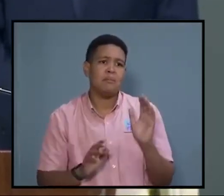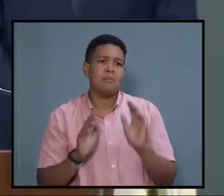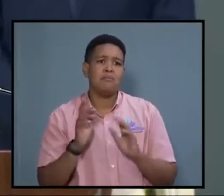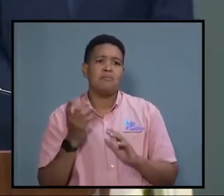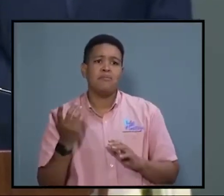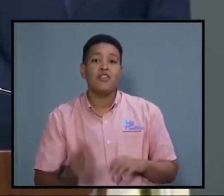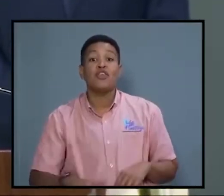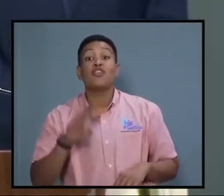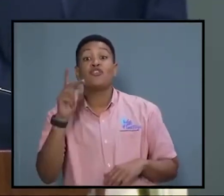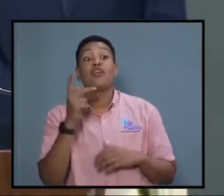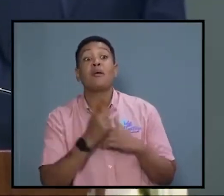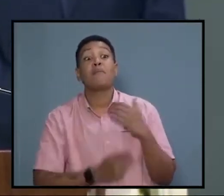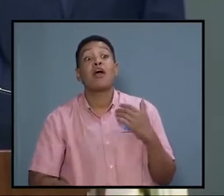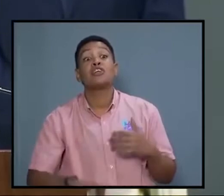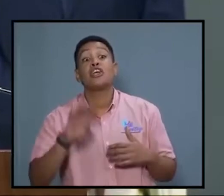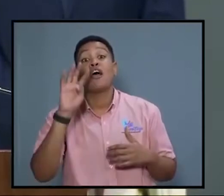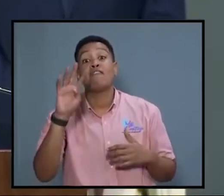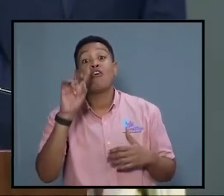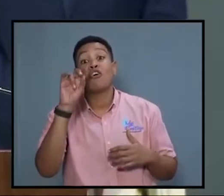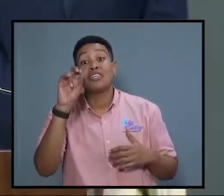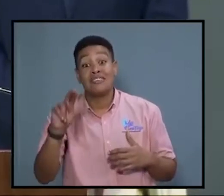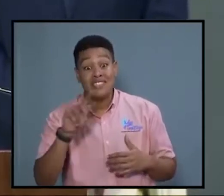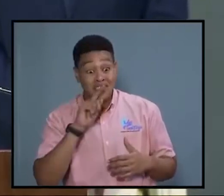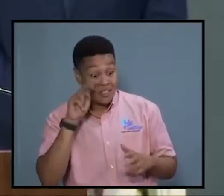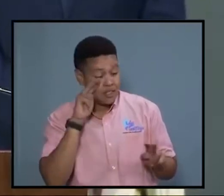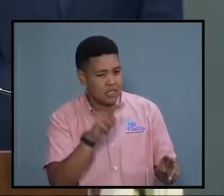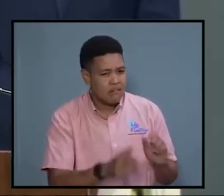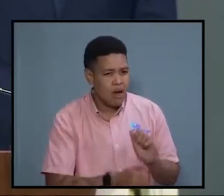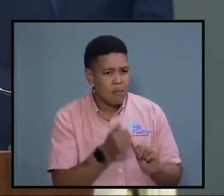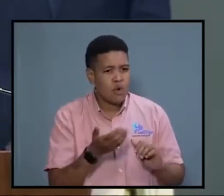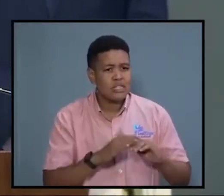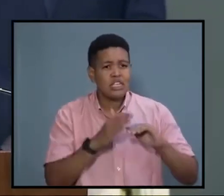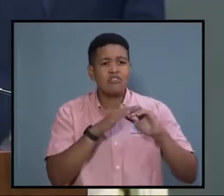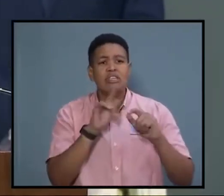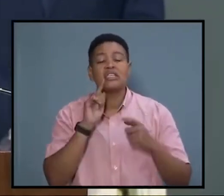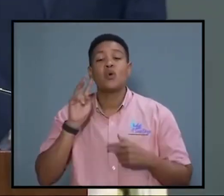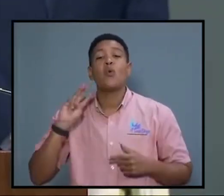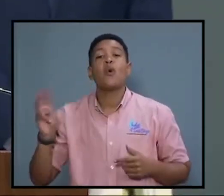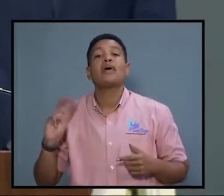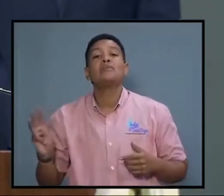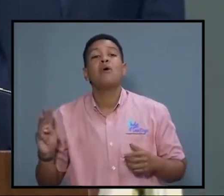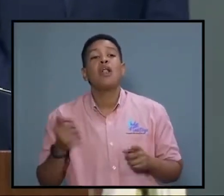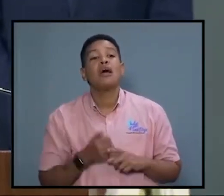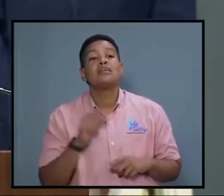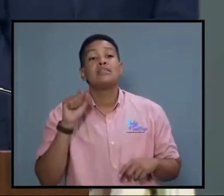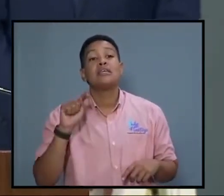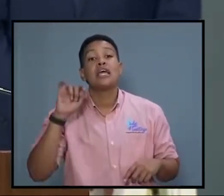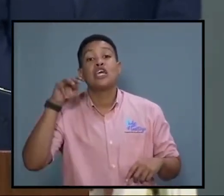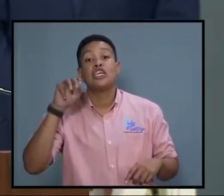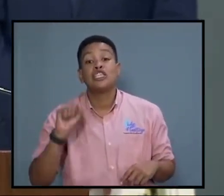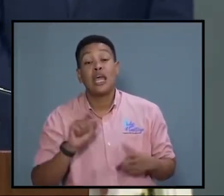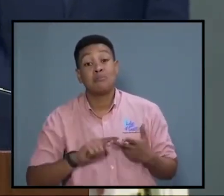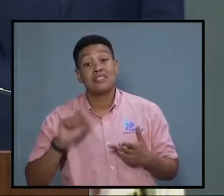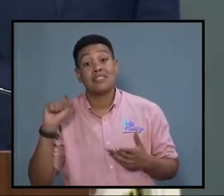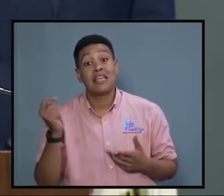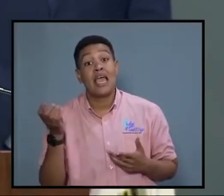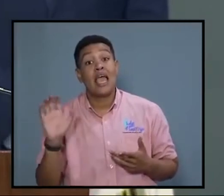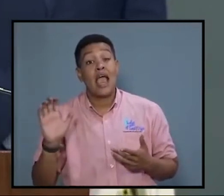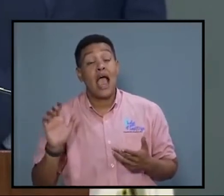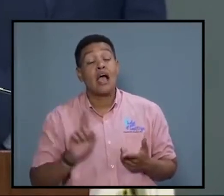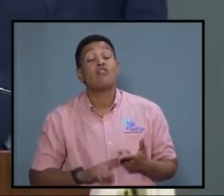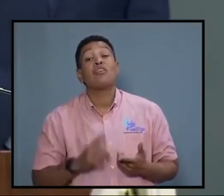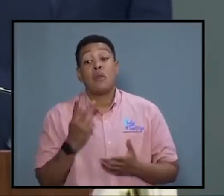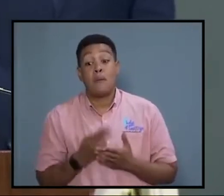and four divisions account for most of this increase. Westmoreland, St. James, St. Catherine, both